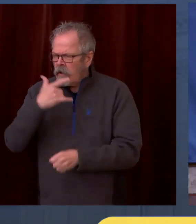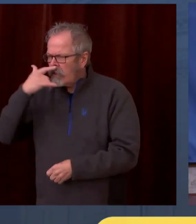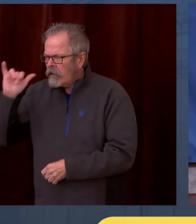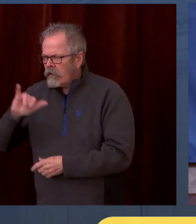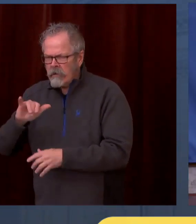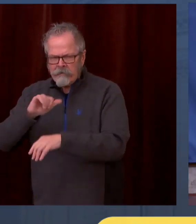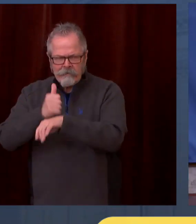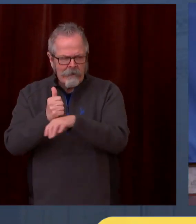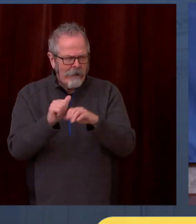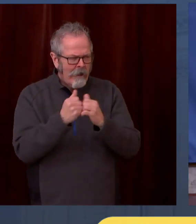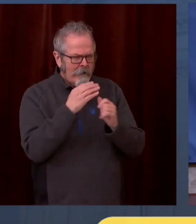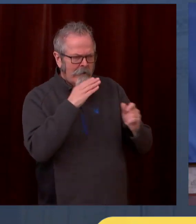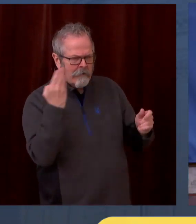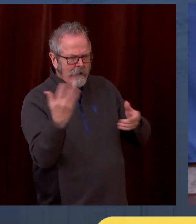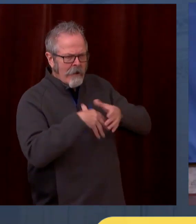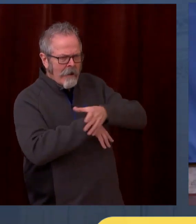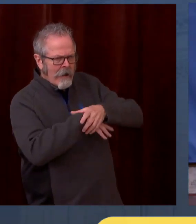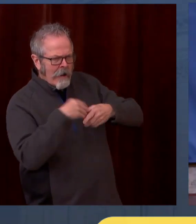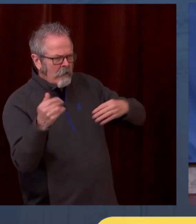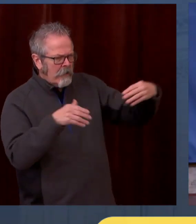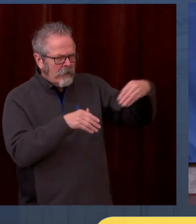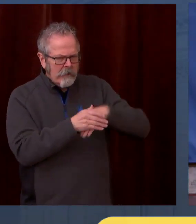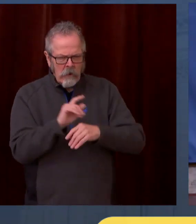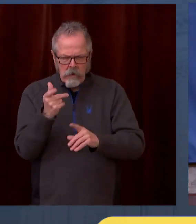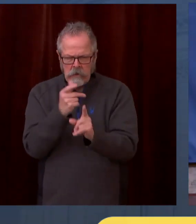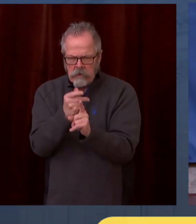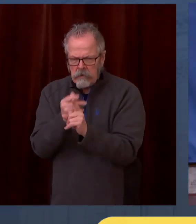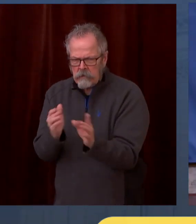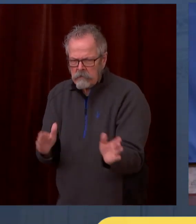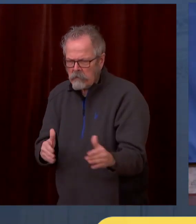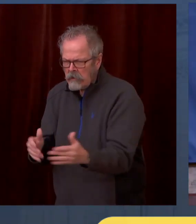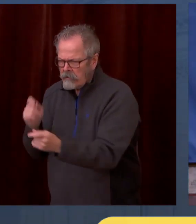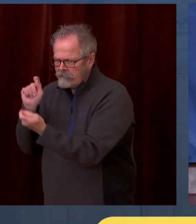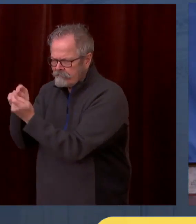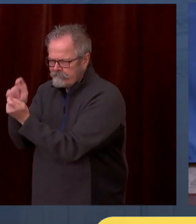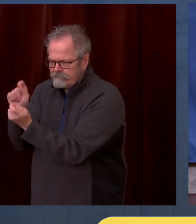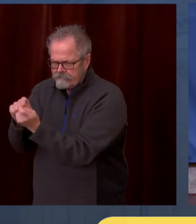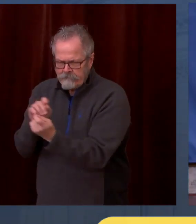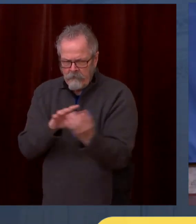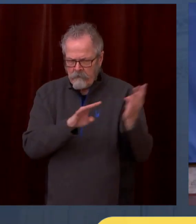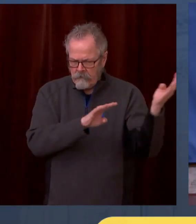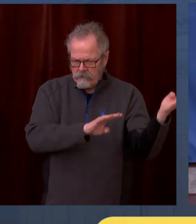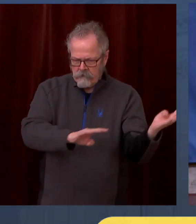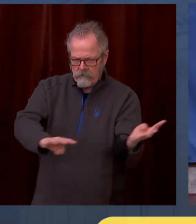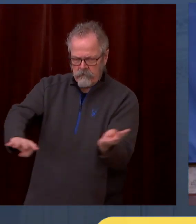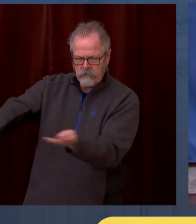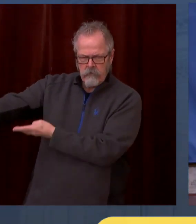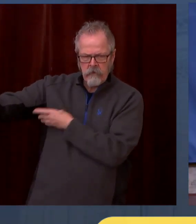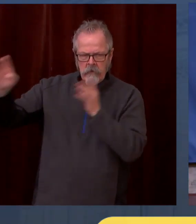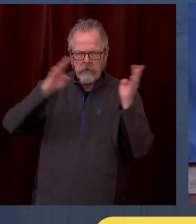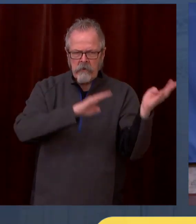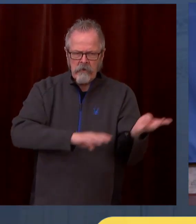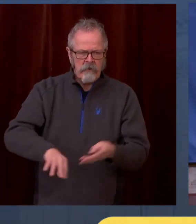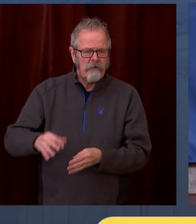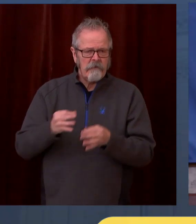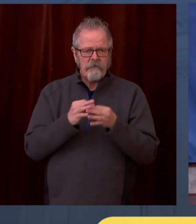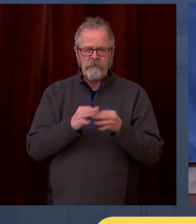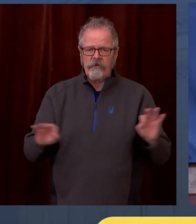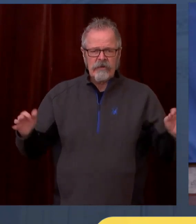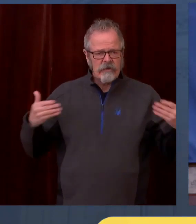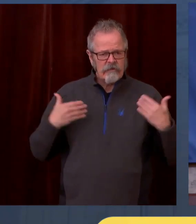I've been astounded how fast these have been set up and how efficient they are. But we want to help other people get these things stood up.